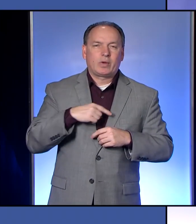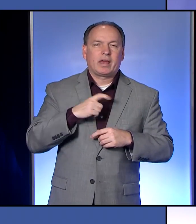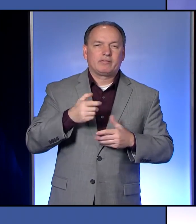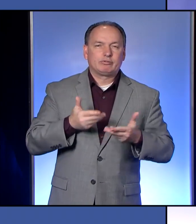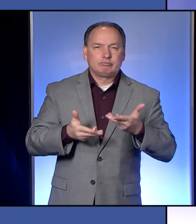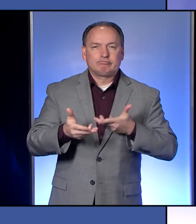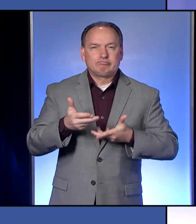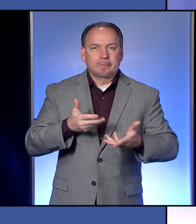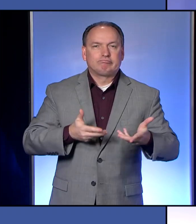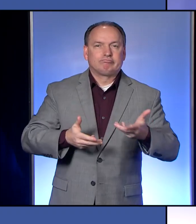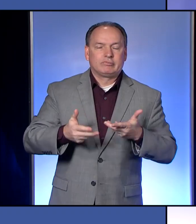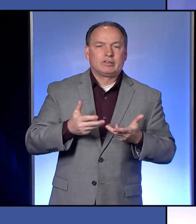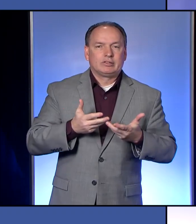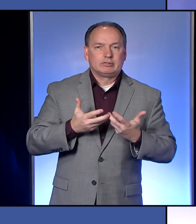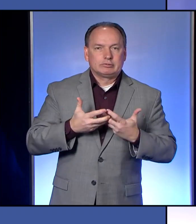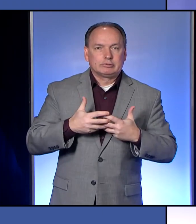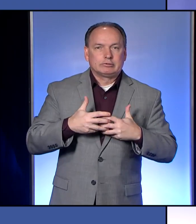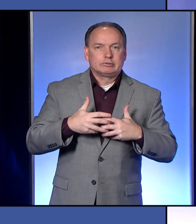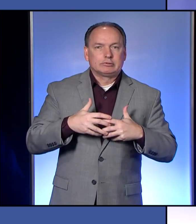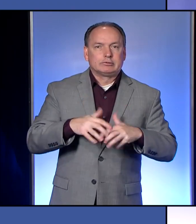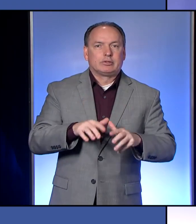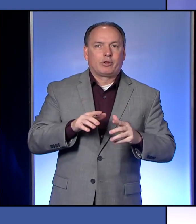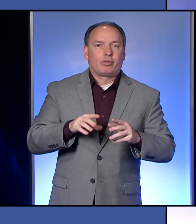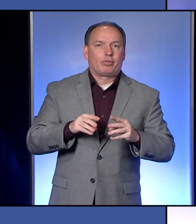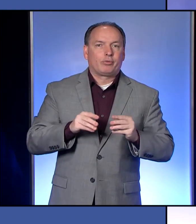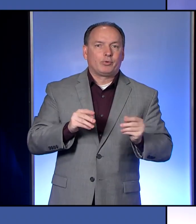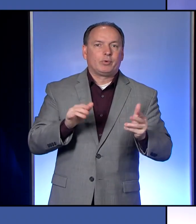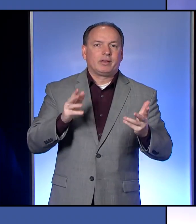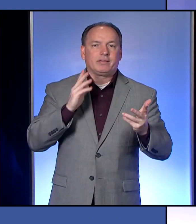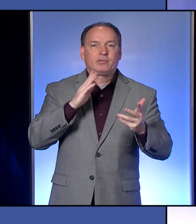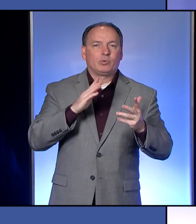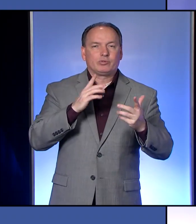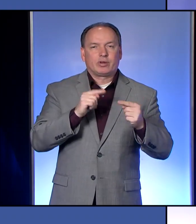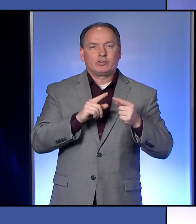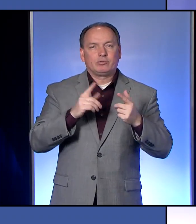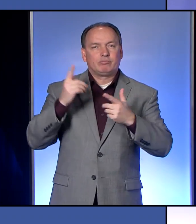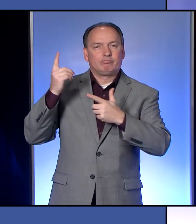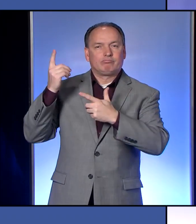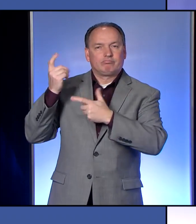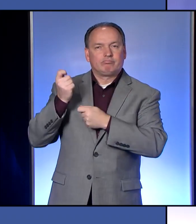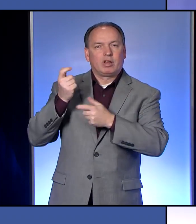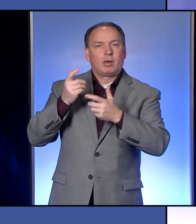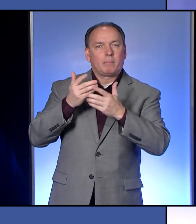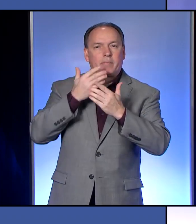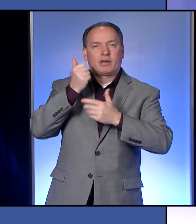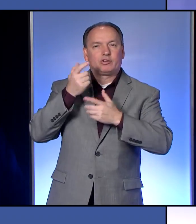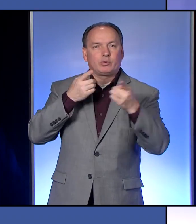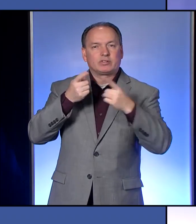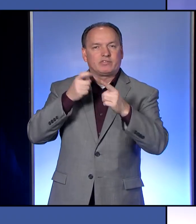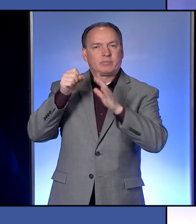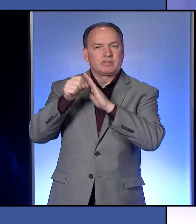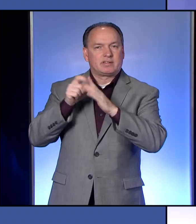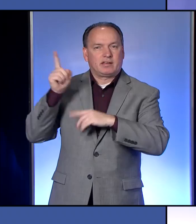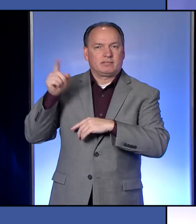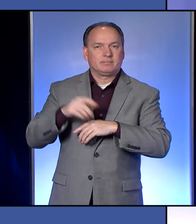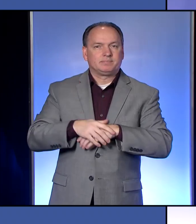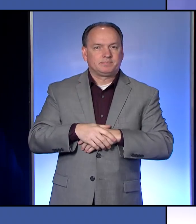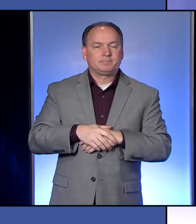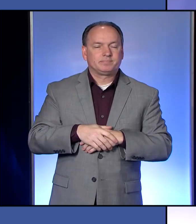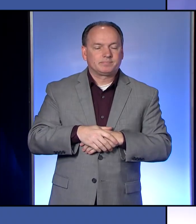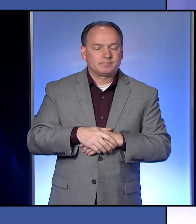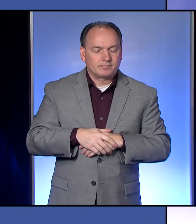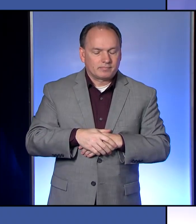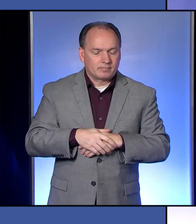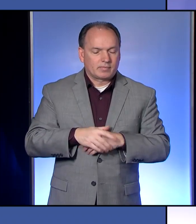through and we will try to get better direction from the state on that. And then